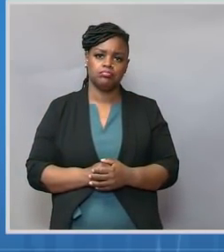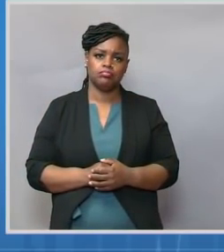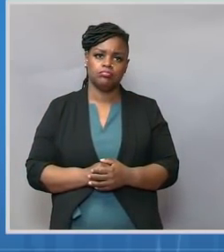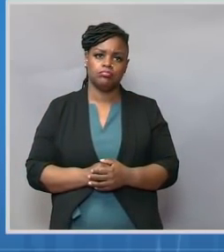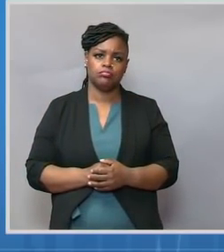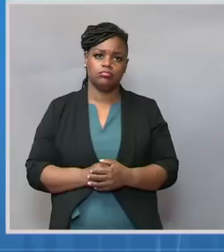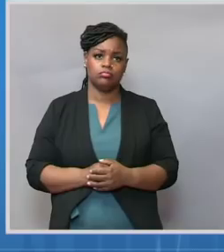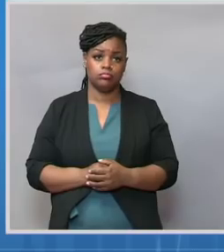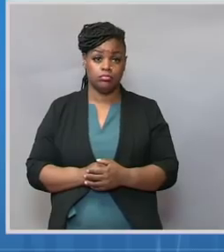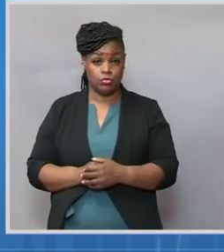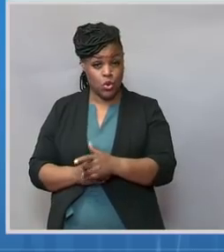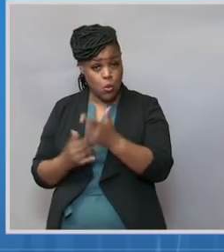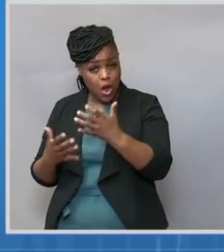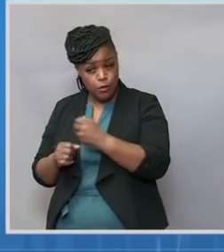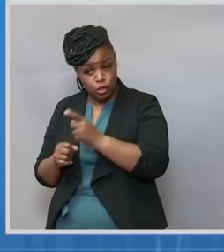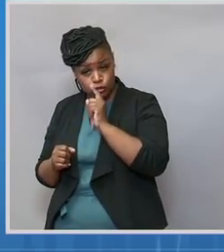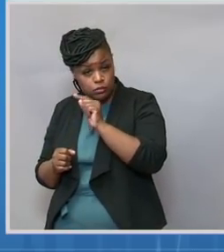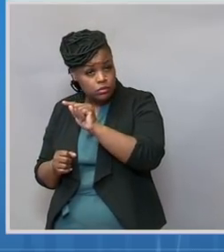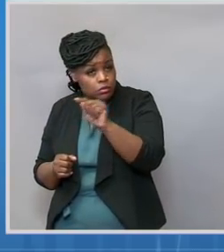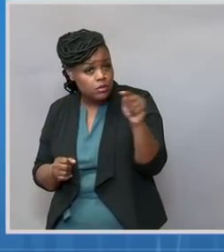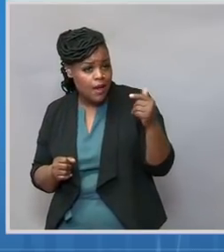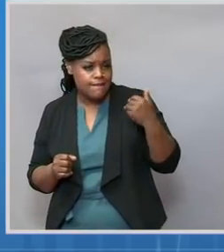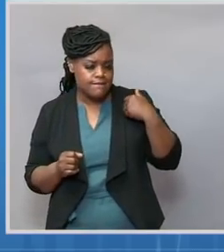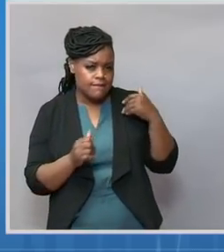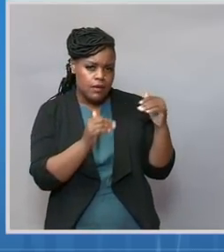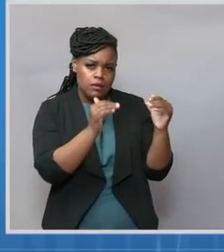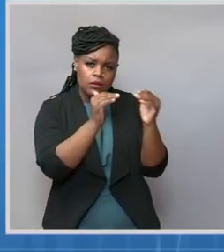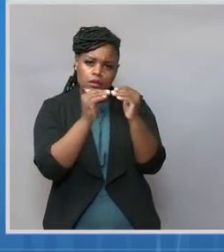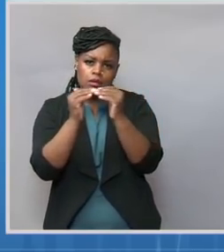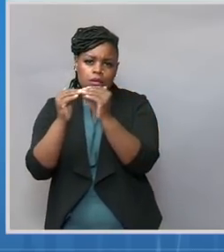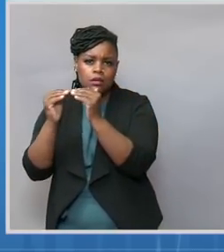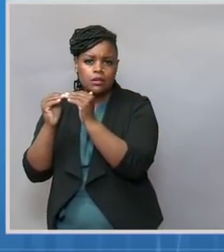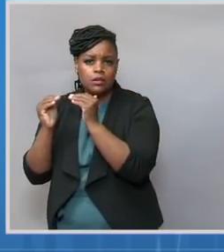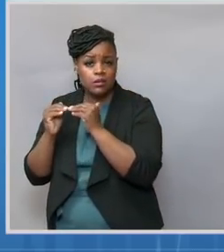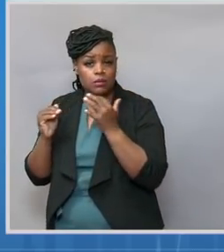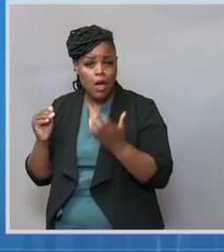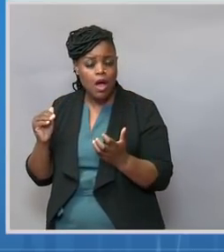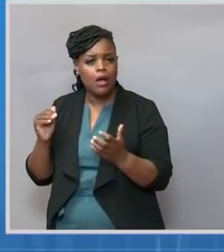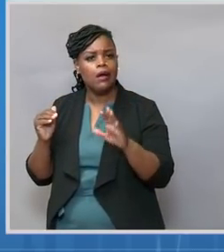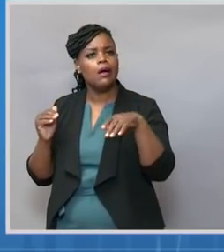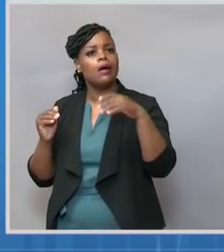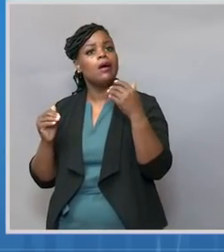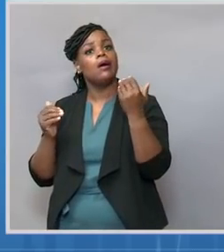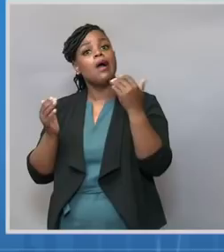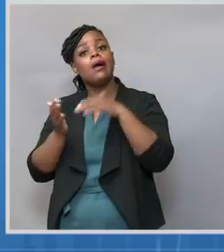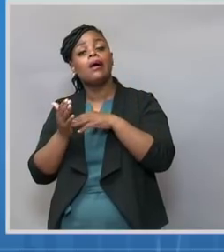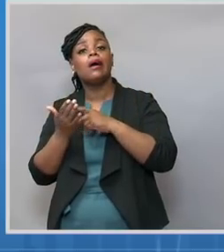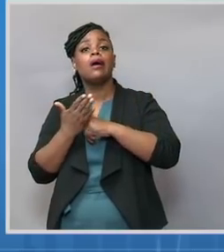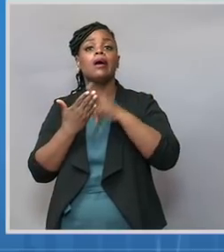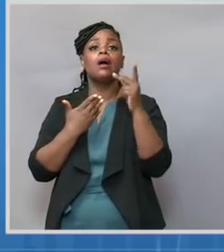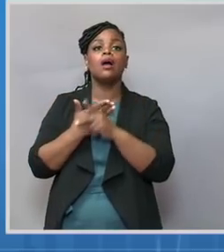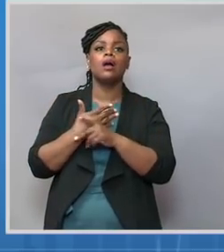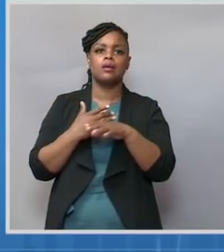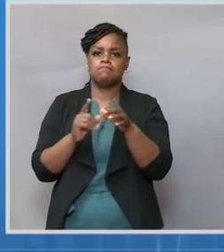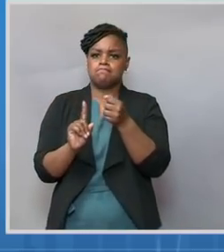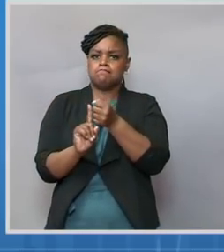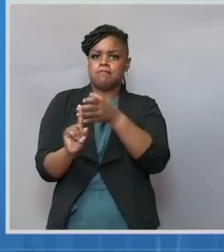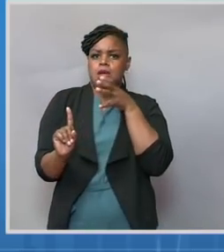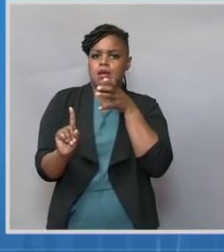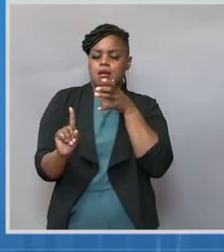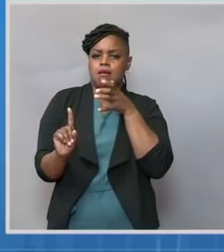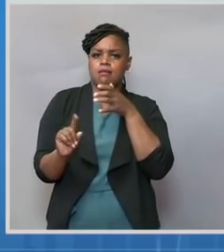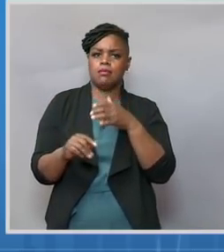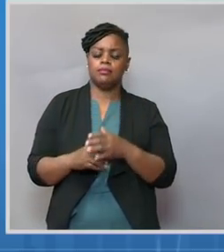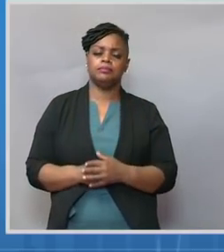vaccines by expanding our community health center program, deploying more mobile and pop-up clinics,